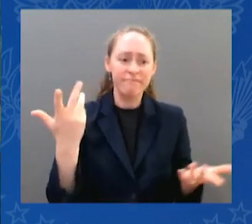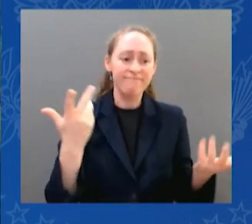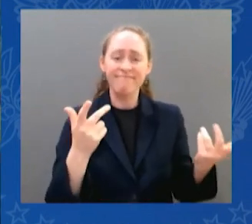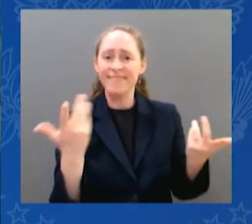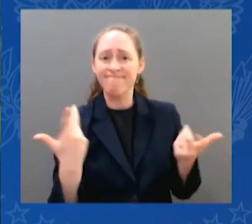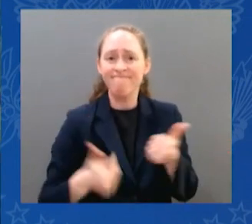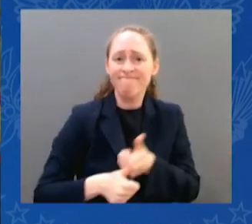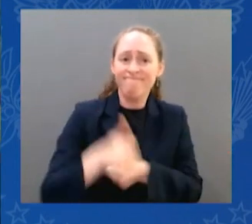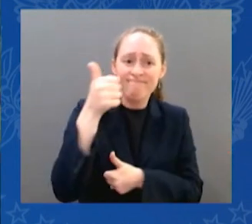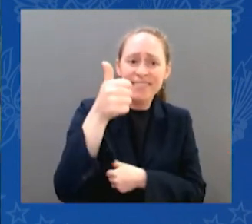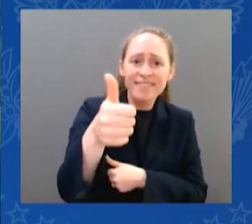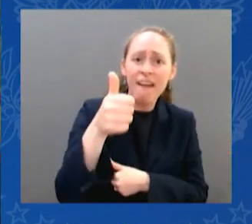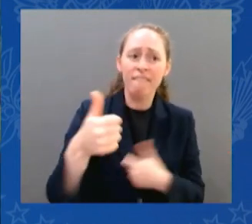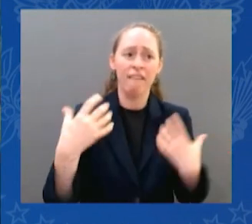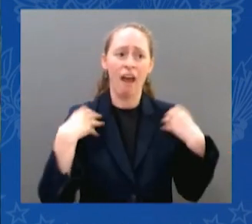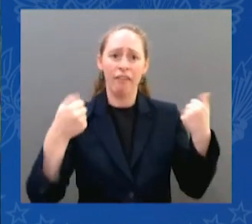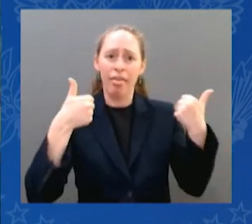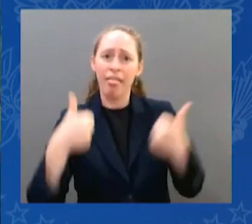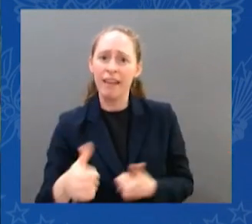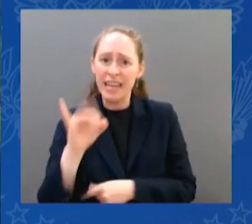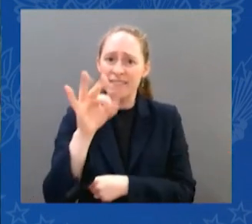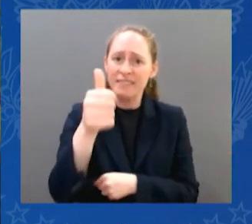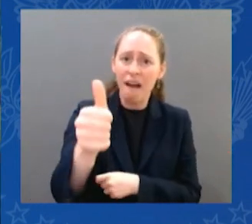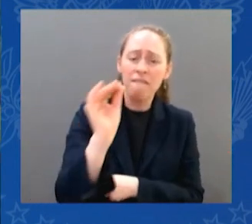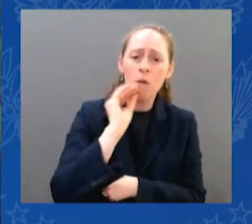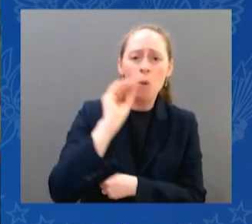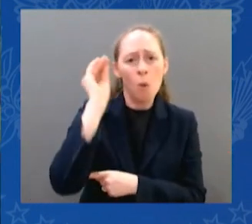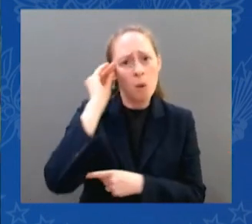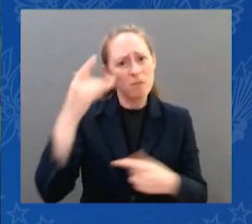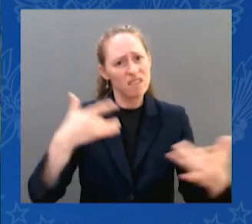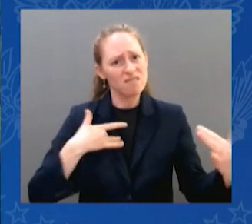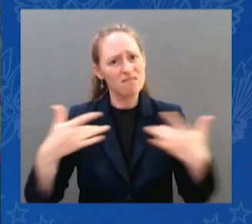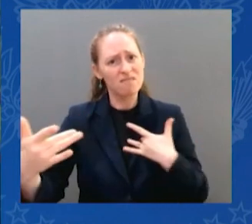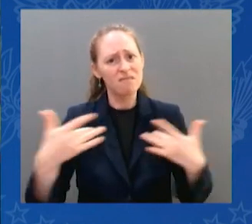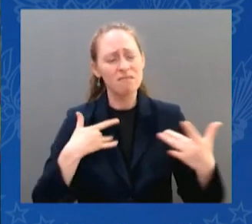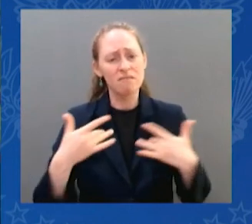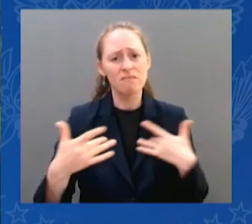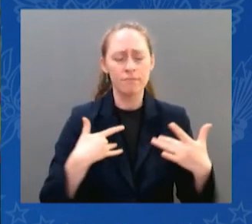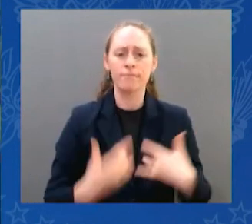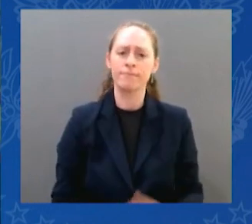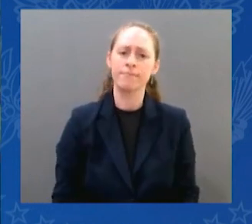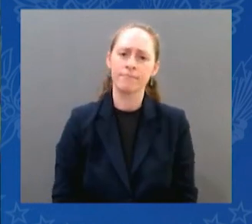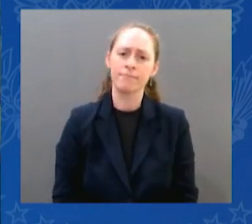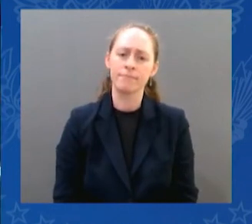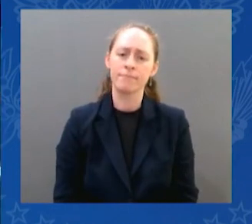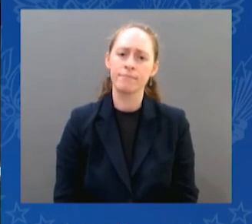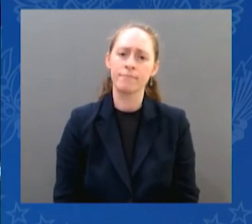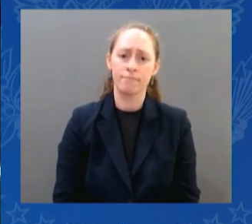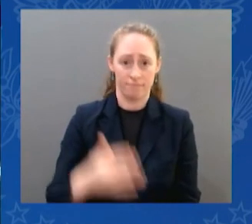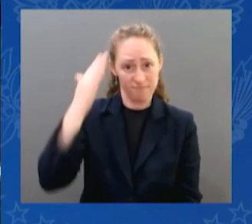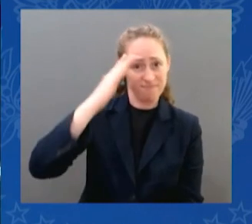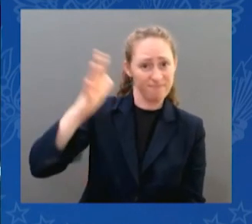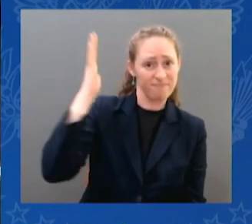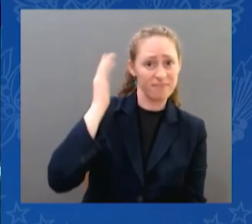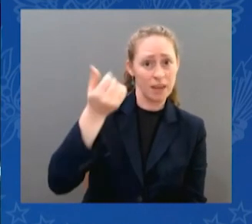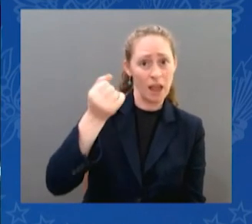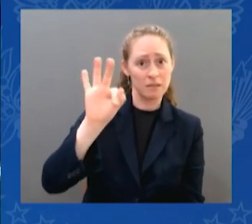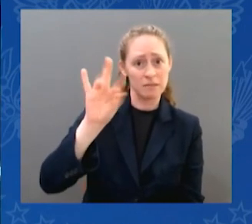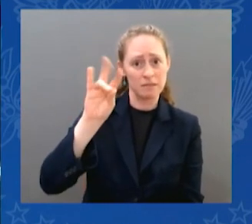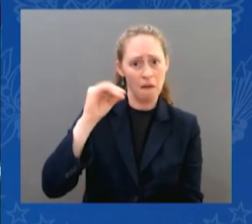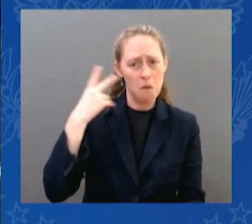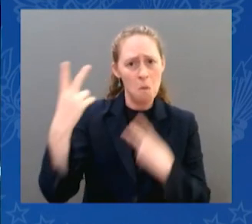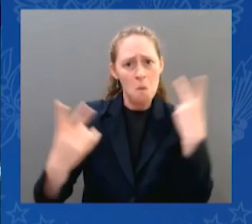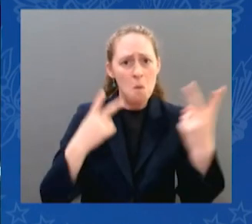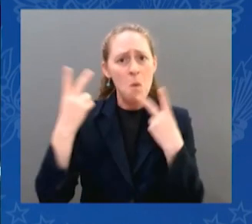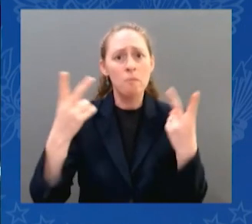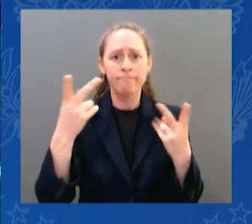abortions before abortion was legal in New York state in 1970. And so this is not just hyperbole. It is